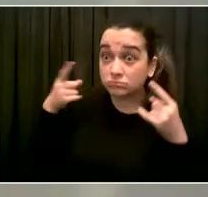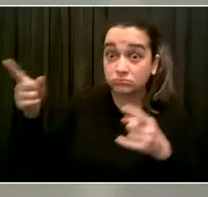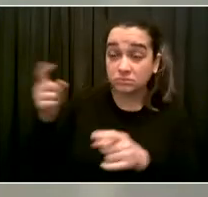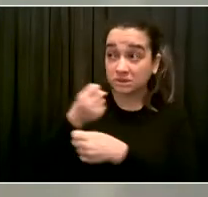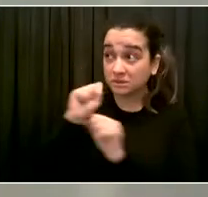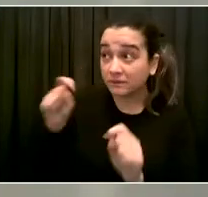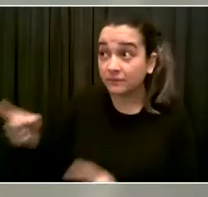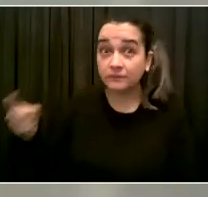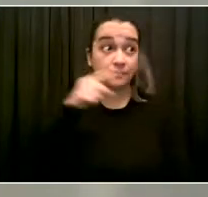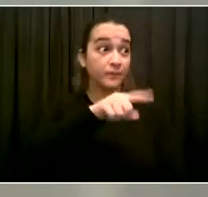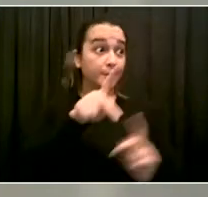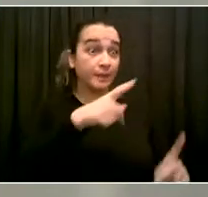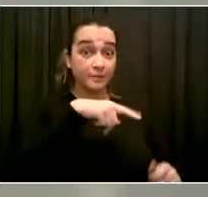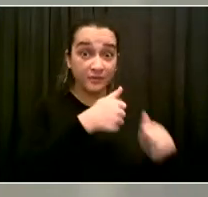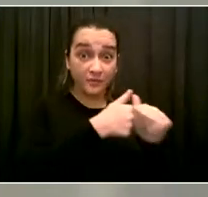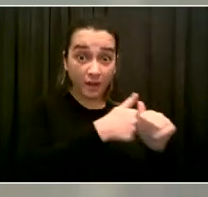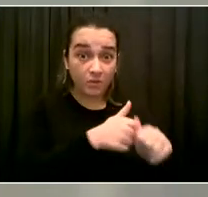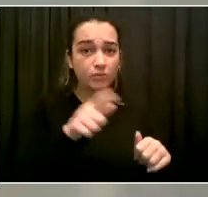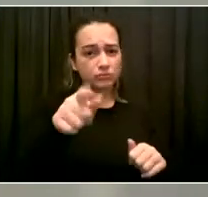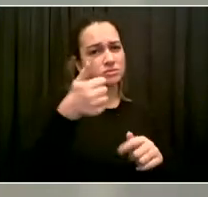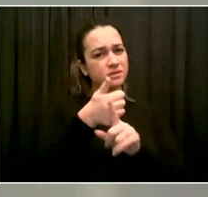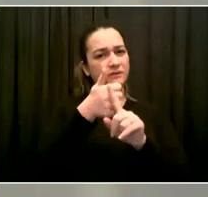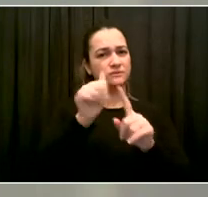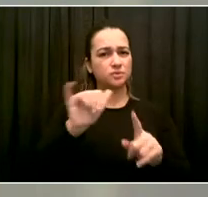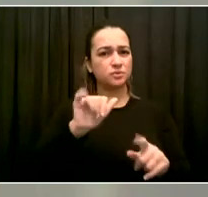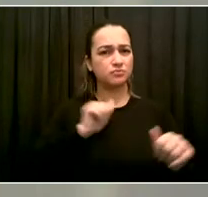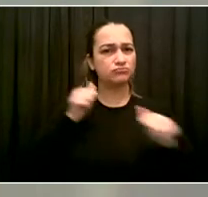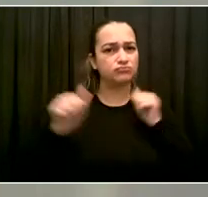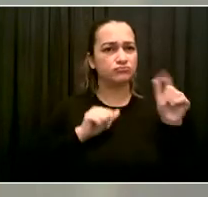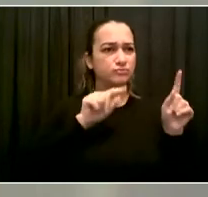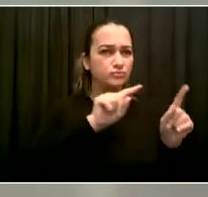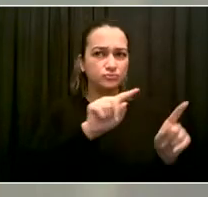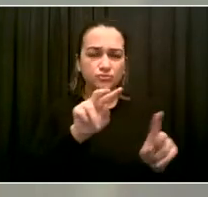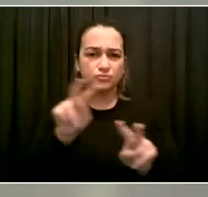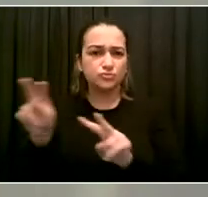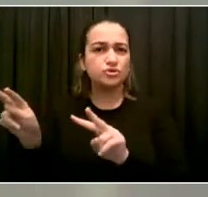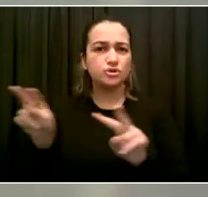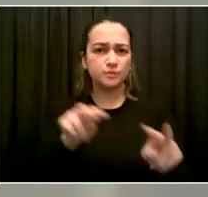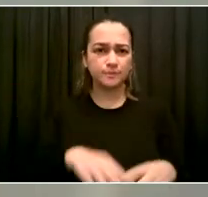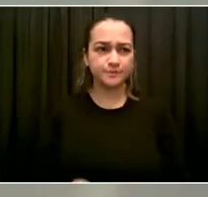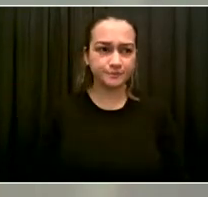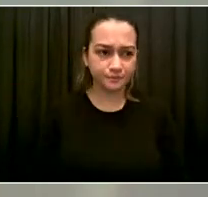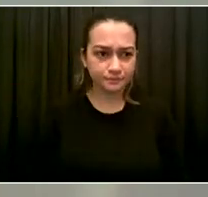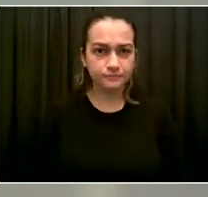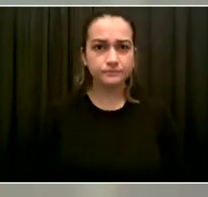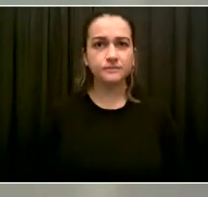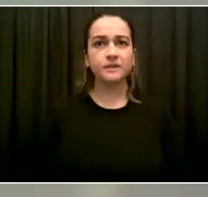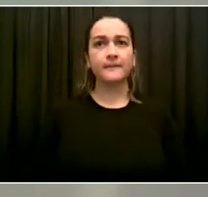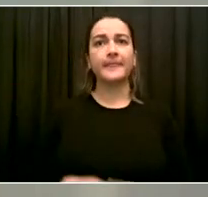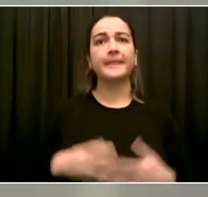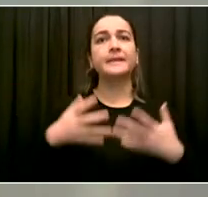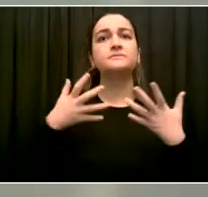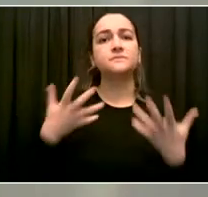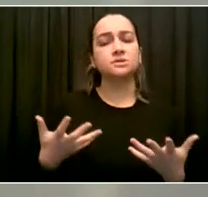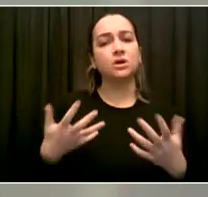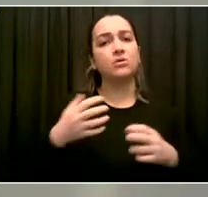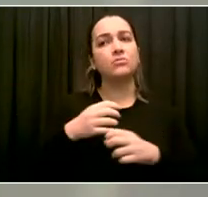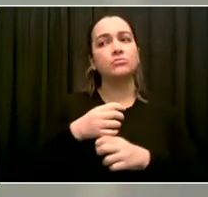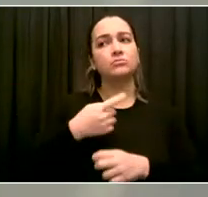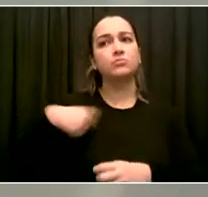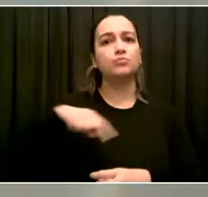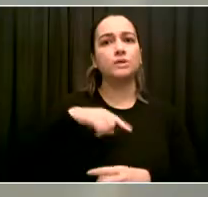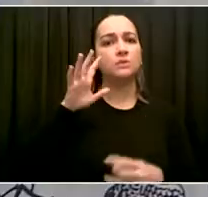finally, maybe keep a record of all the places you've been, because if you do test positive, your contact tracer is going to want to know about it so they can notify the facility.